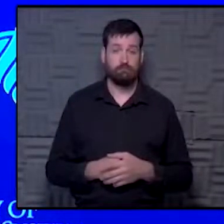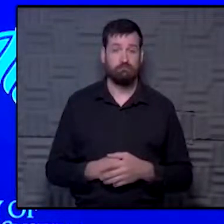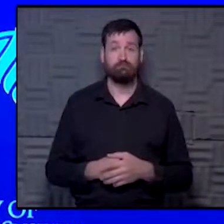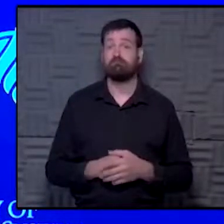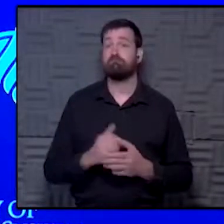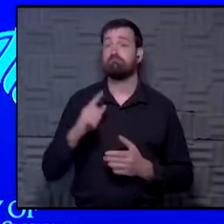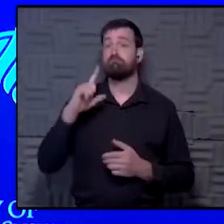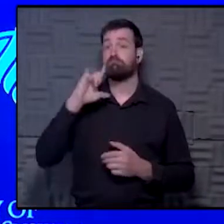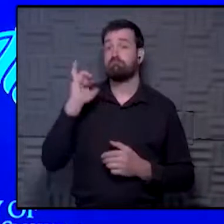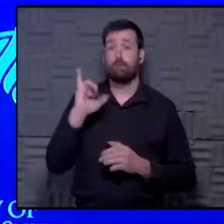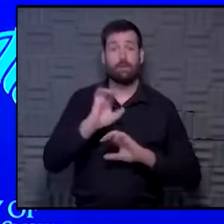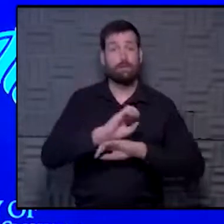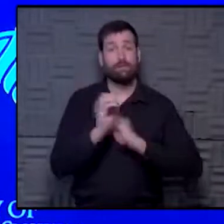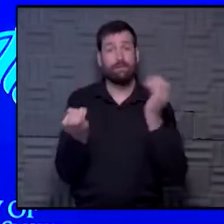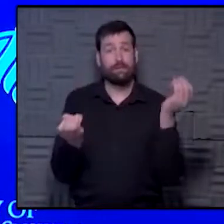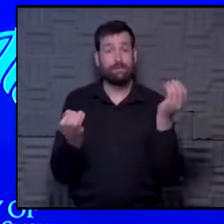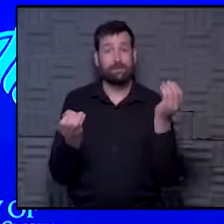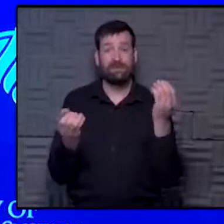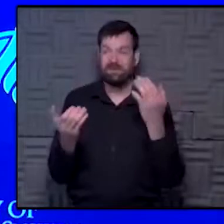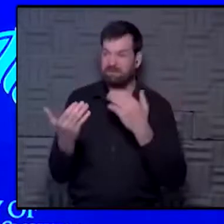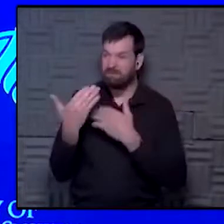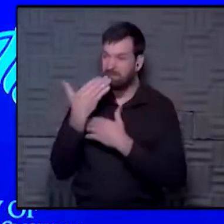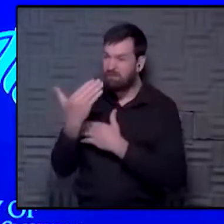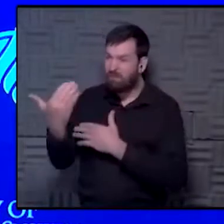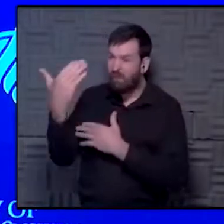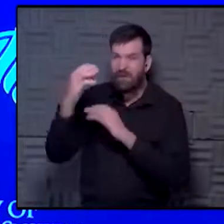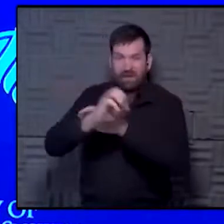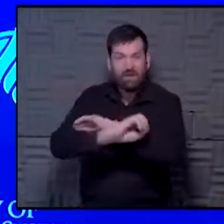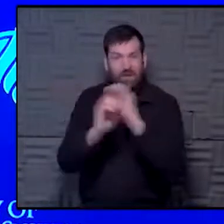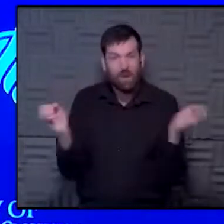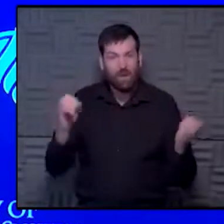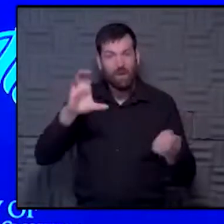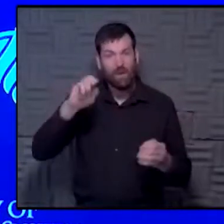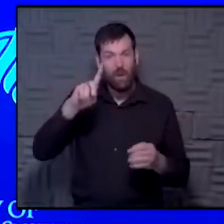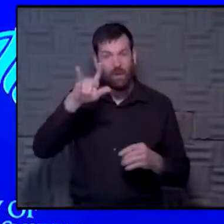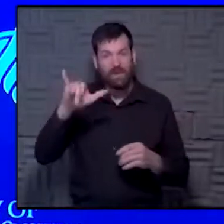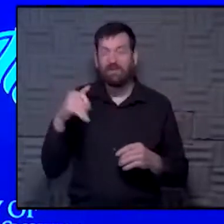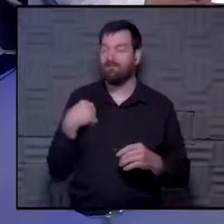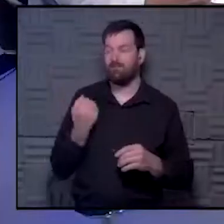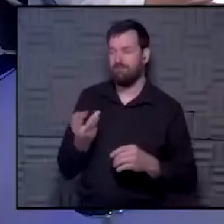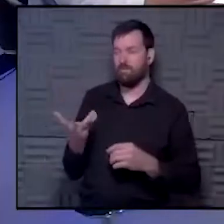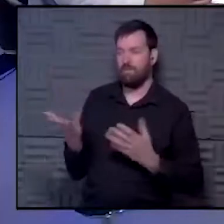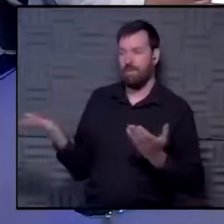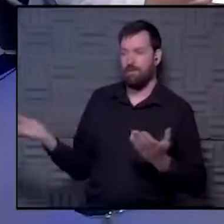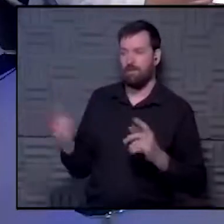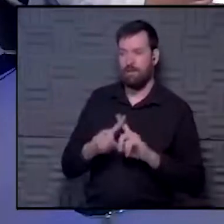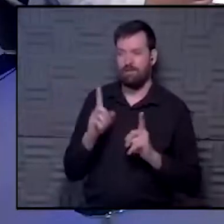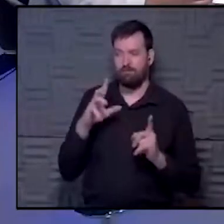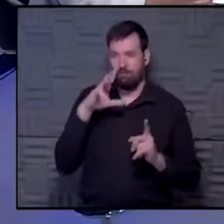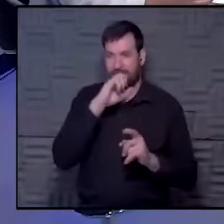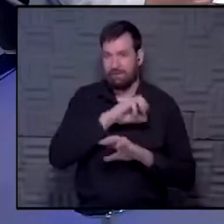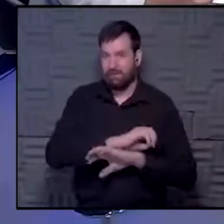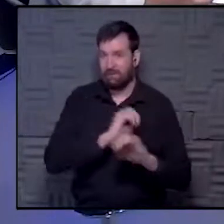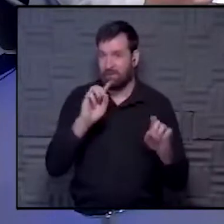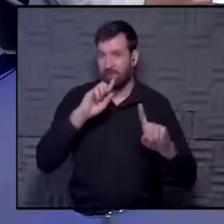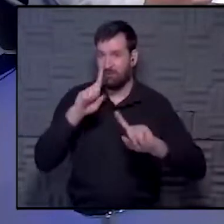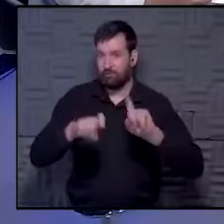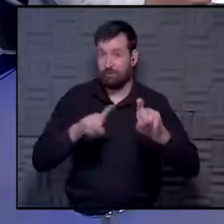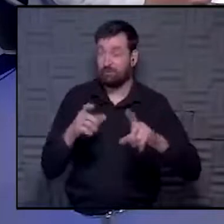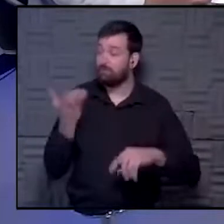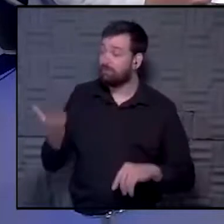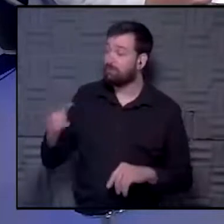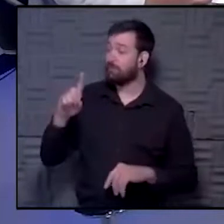Doesn't sound like it. A morning without Cody. Wow. I hope they're okay. All right. Well,